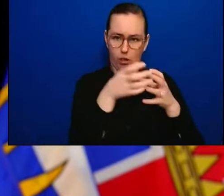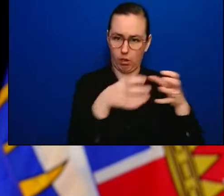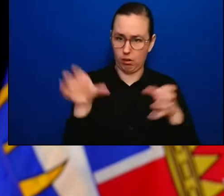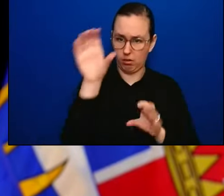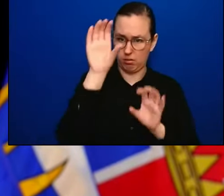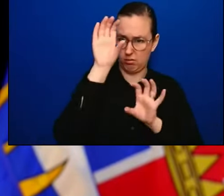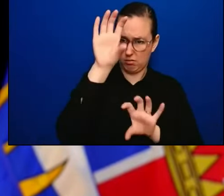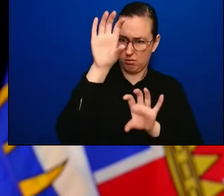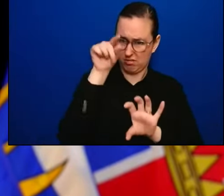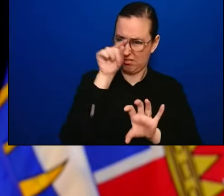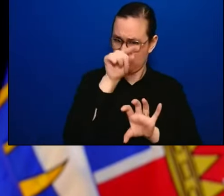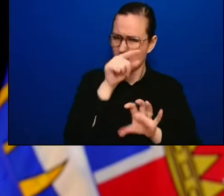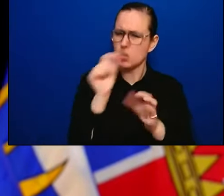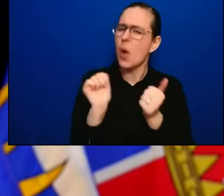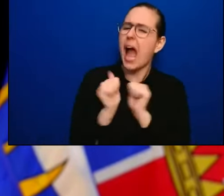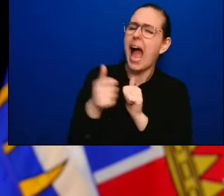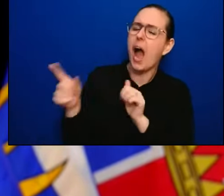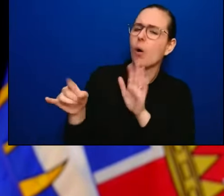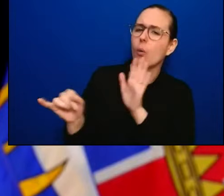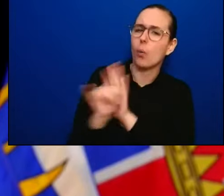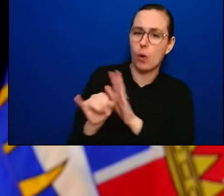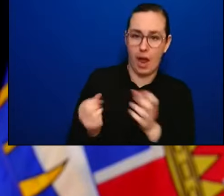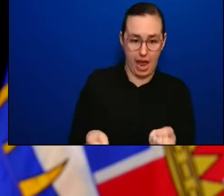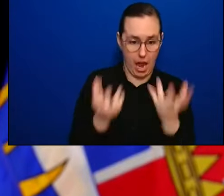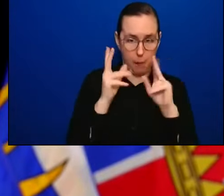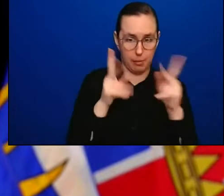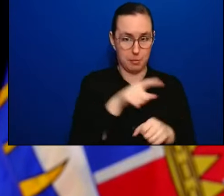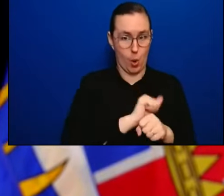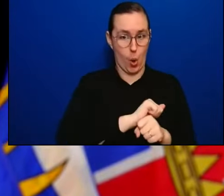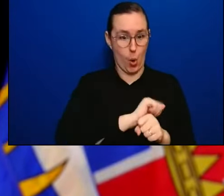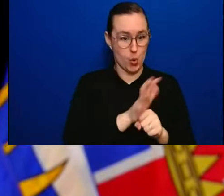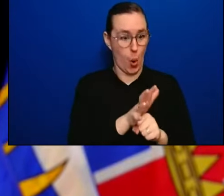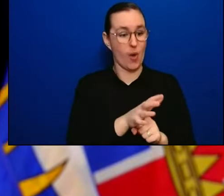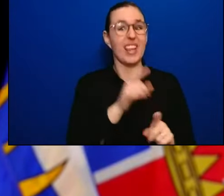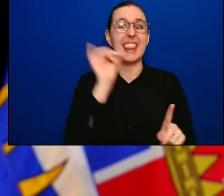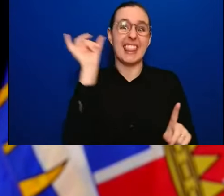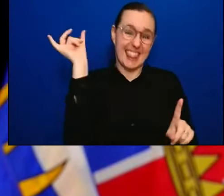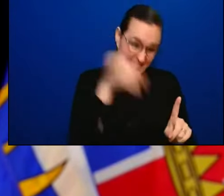Yeah, a very good question. And what I can do is get